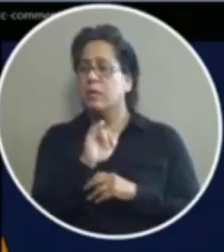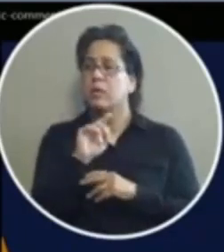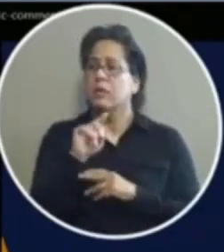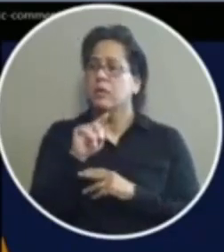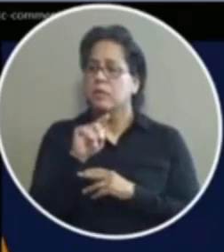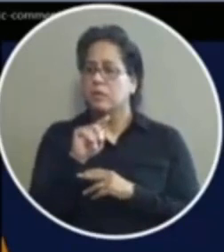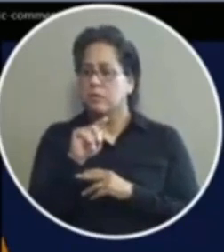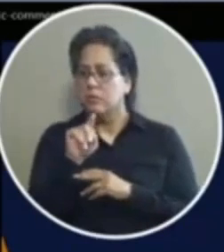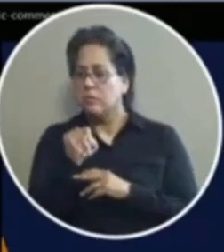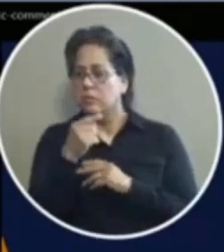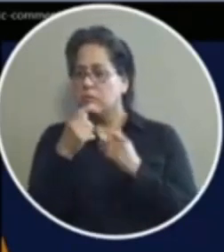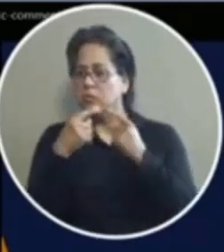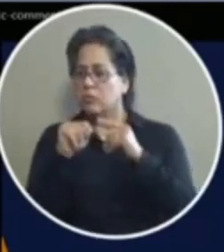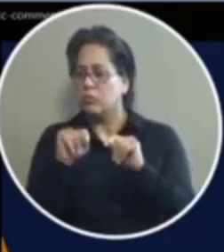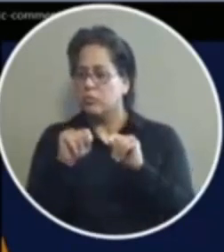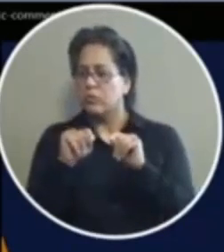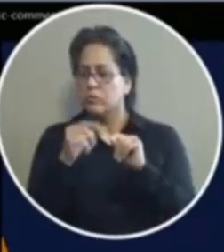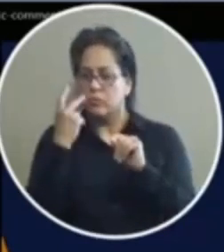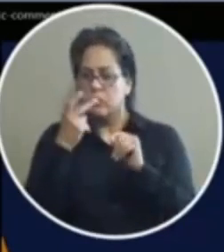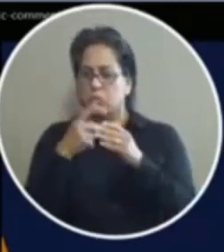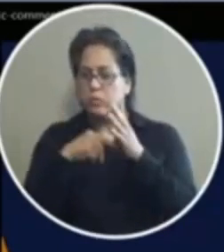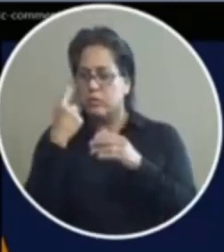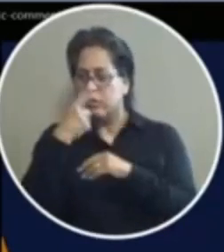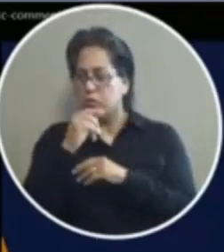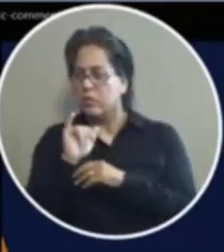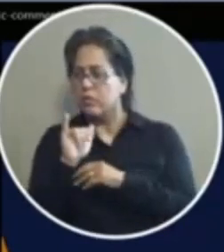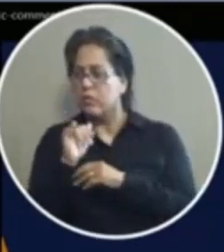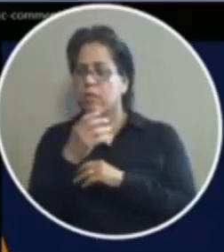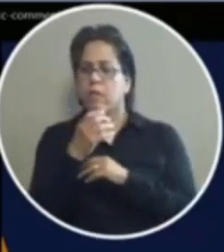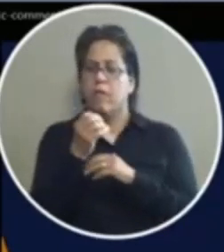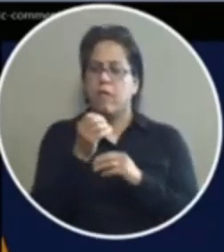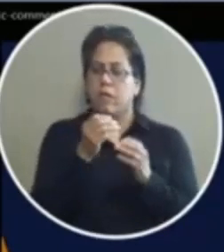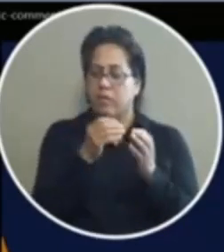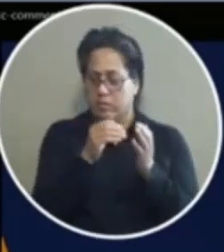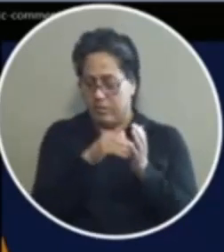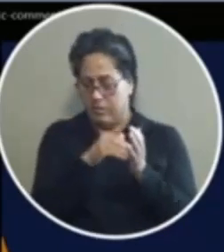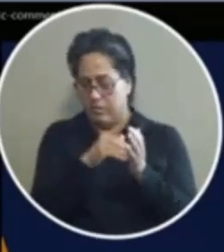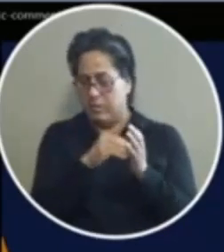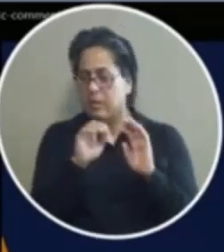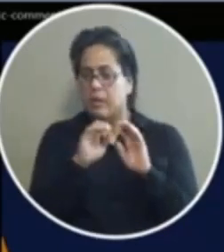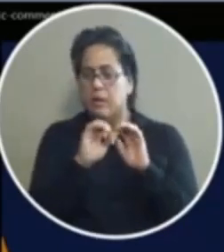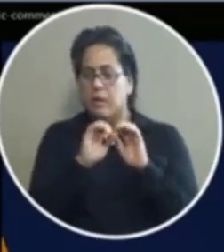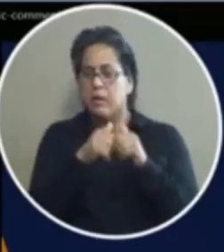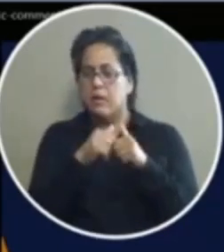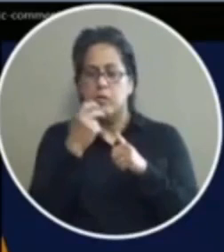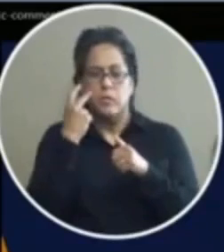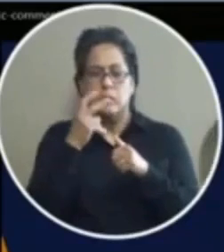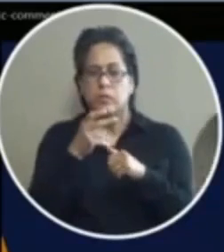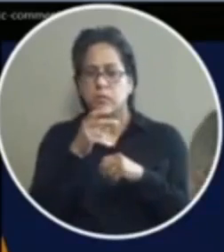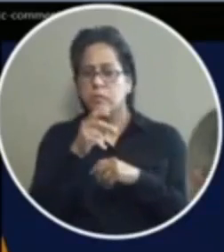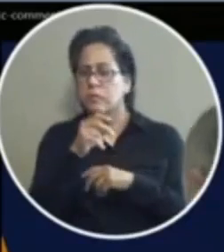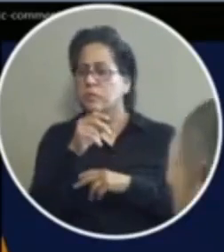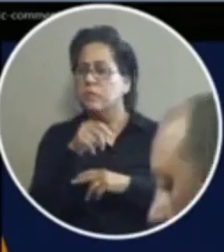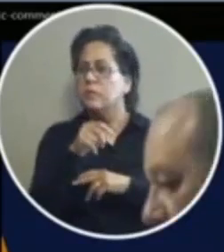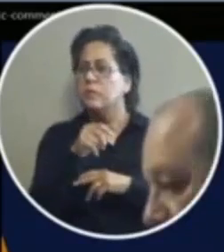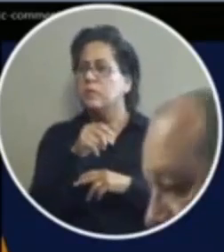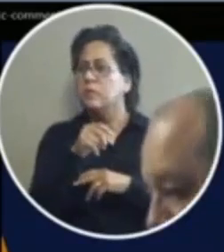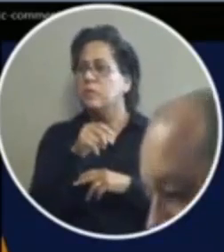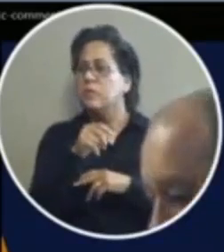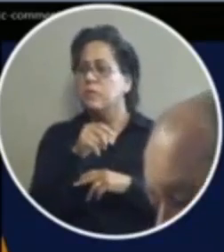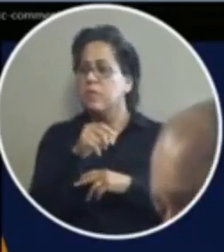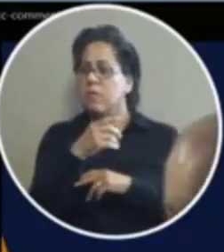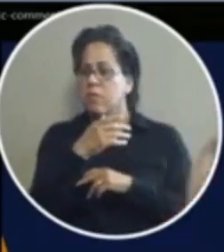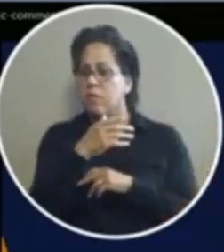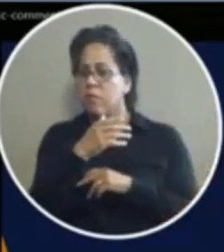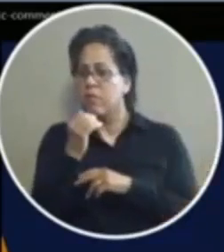seems like they are attempting to show you what it would look like and again it it would i will i will give you that it takes infrastructure to set up this process